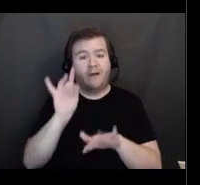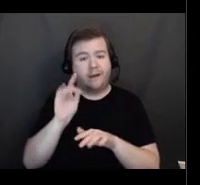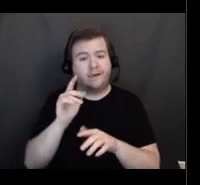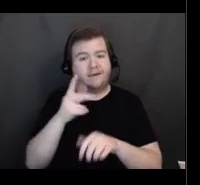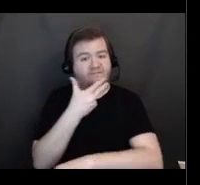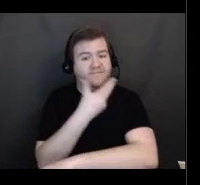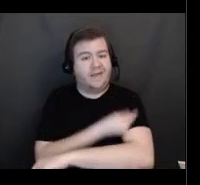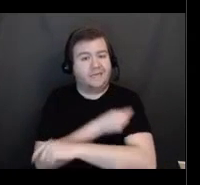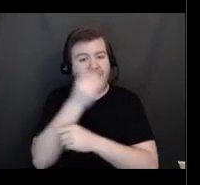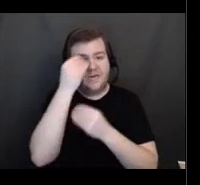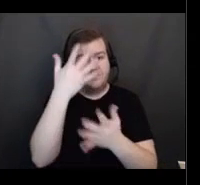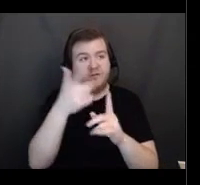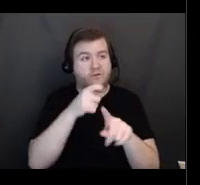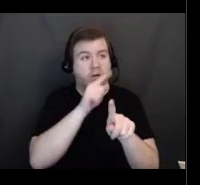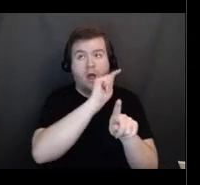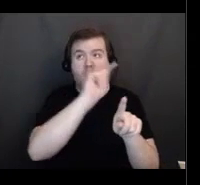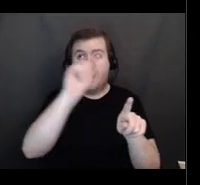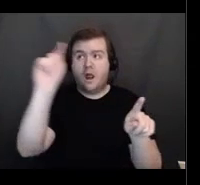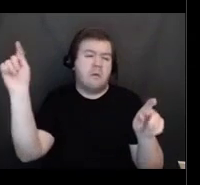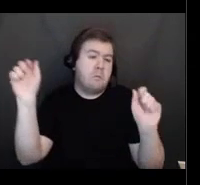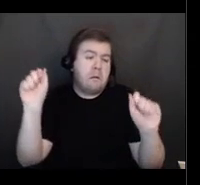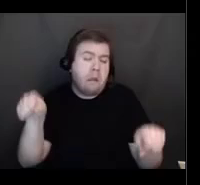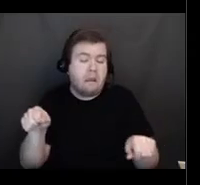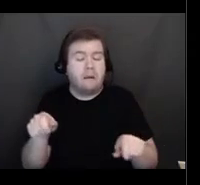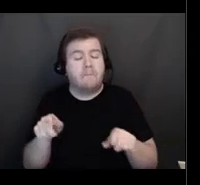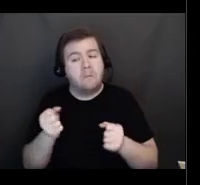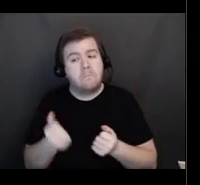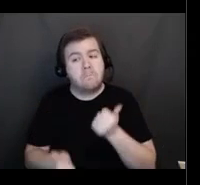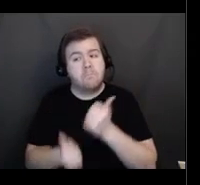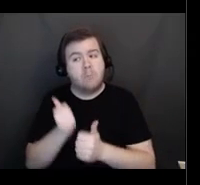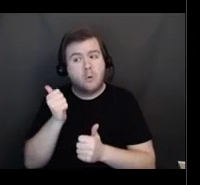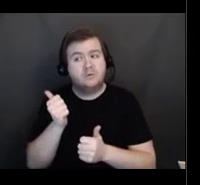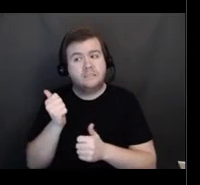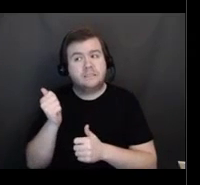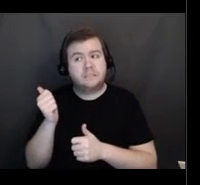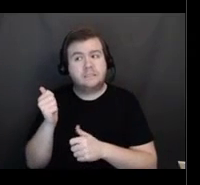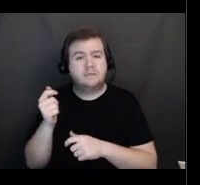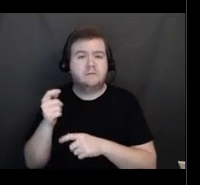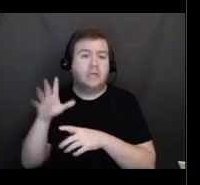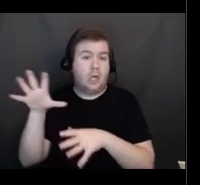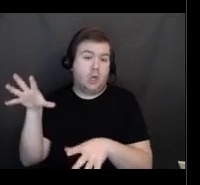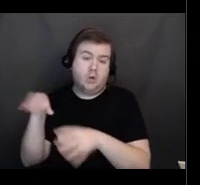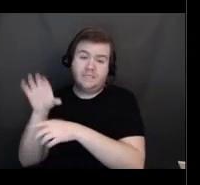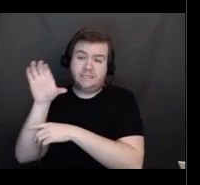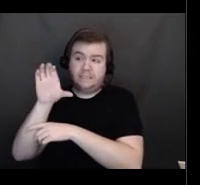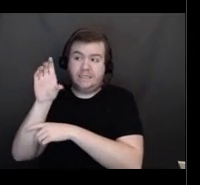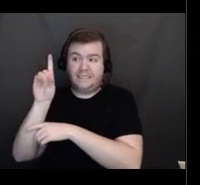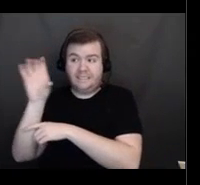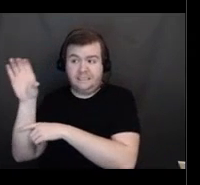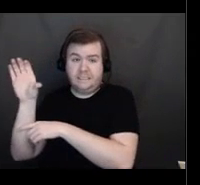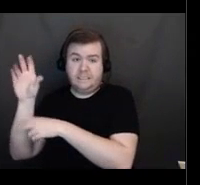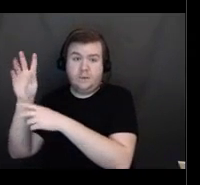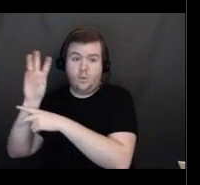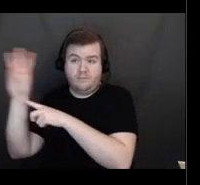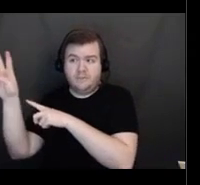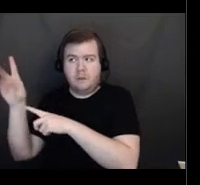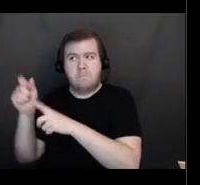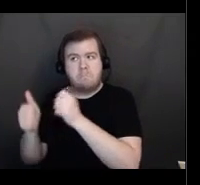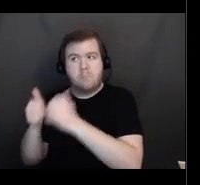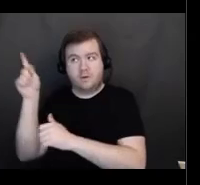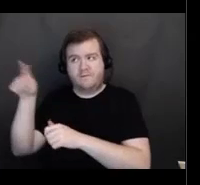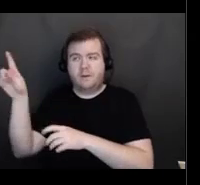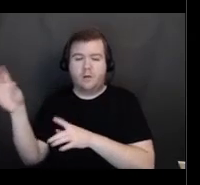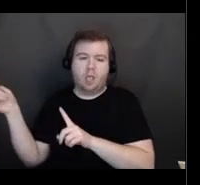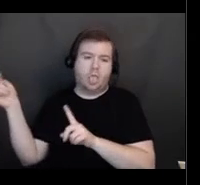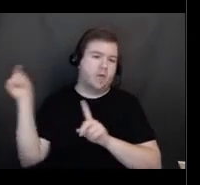However, most of them, including the CDC vaccine sites, reference or lead back to the DPH COVID-19 vaccine portal,